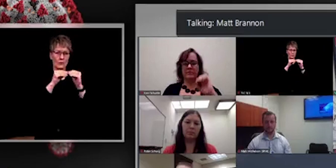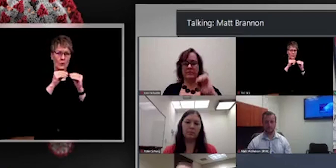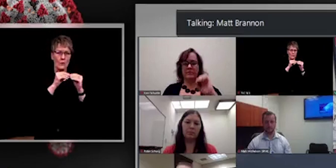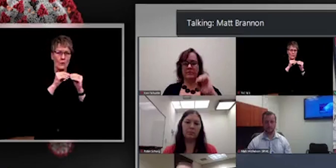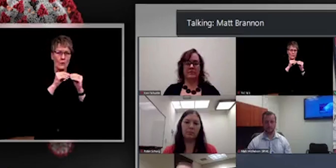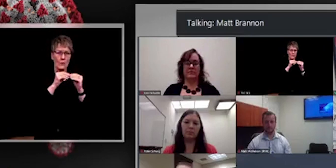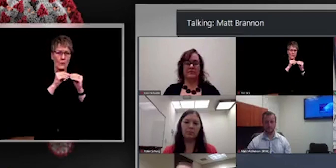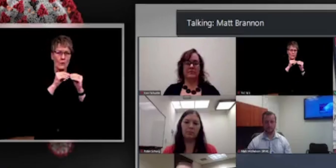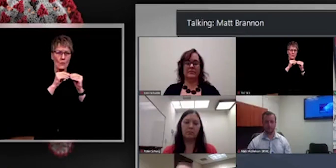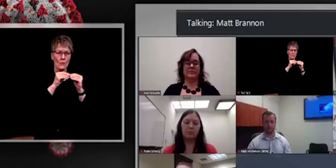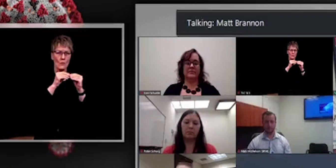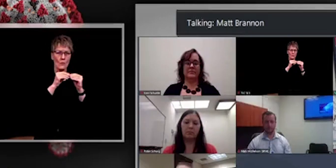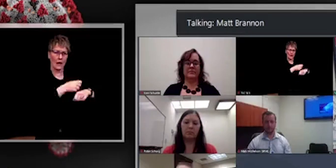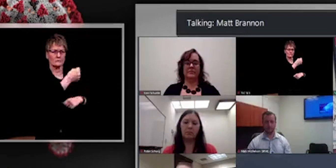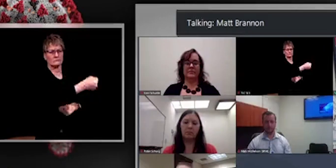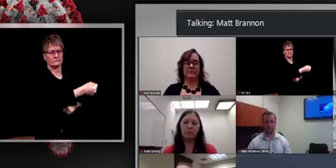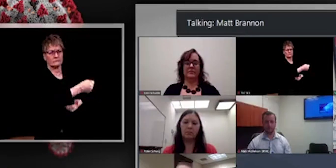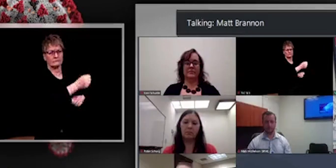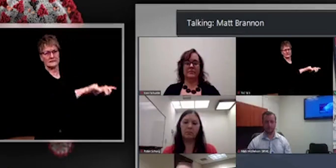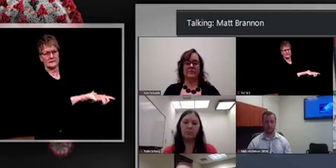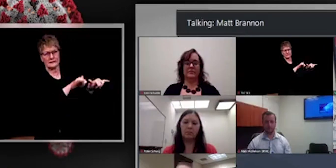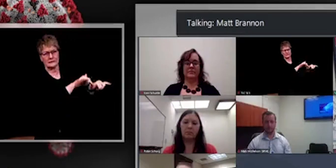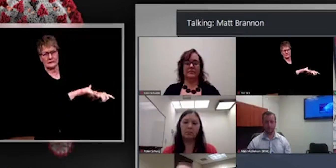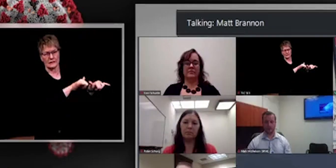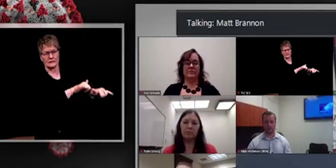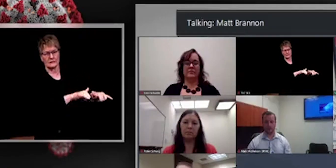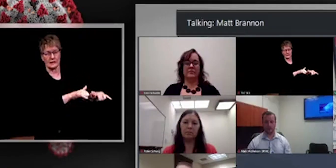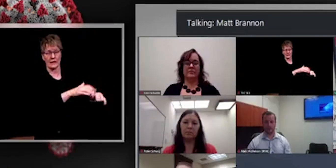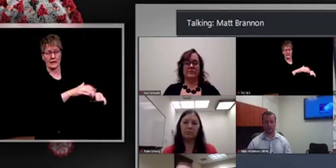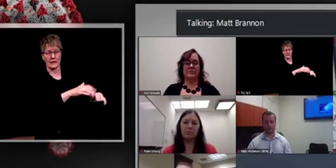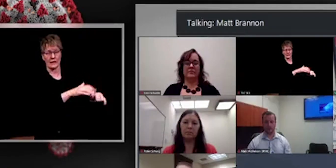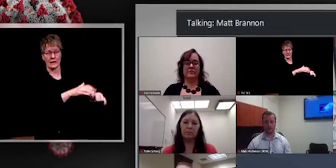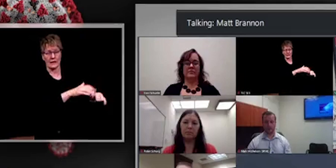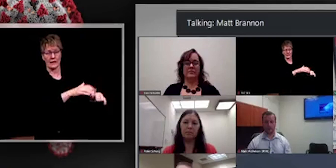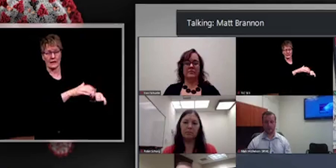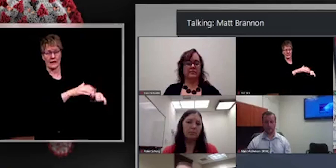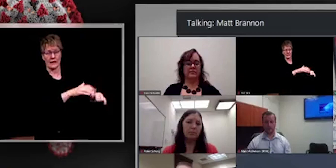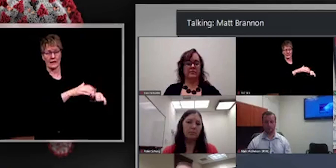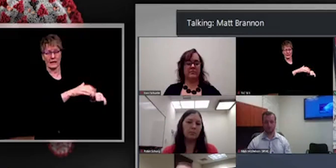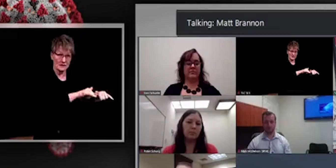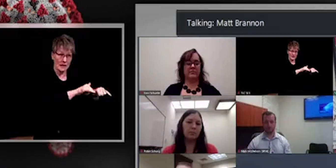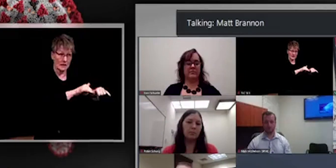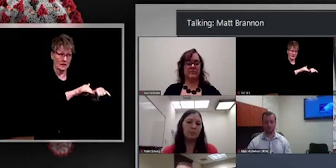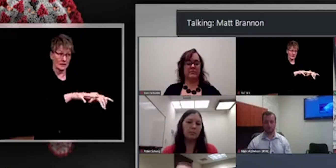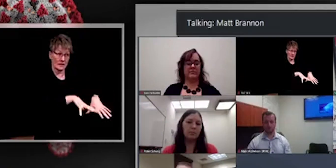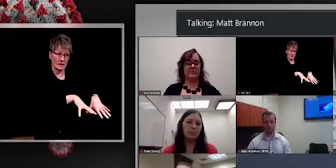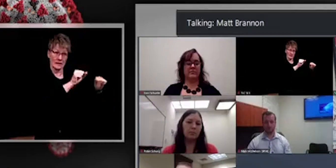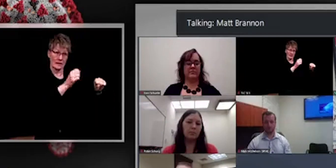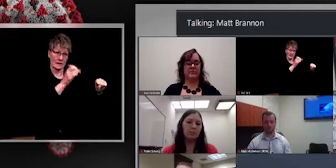You know, I just, uh, it'd be great to hear any context on why we think that's happening and what their effects are.